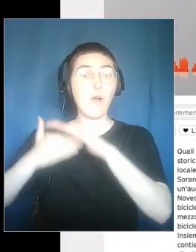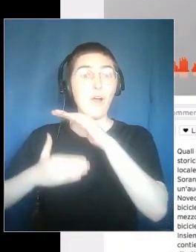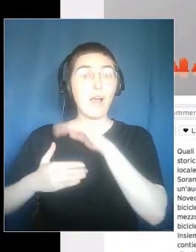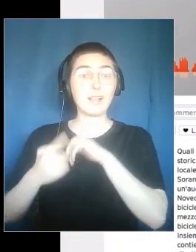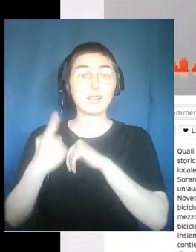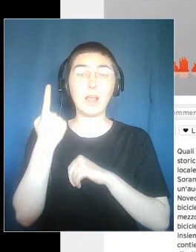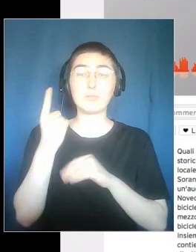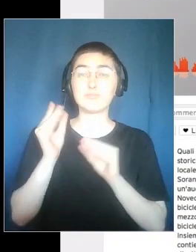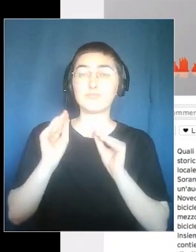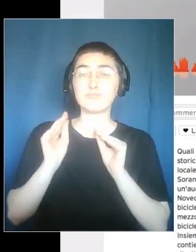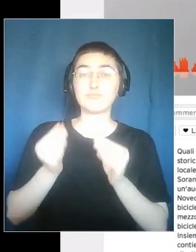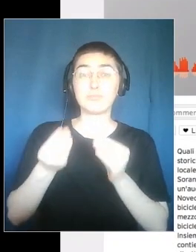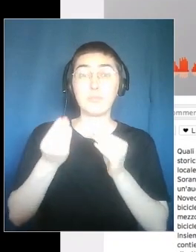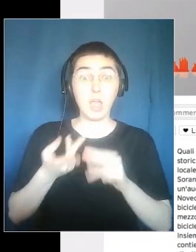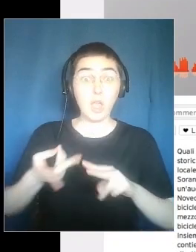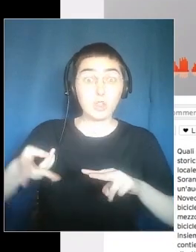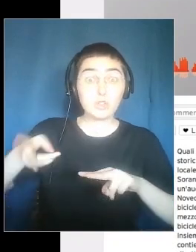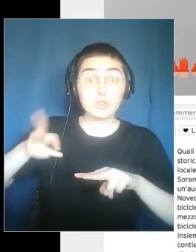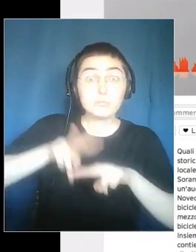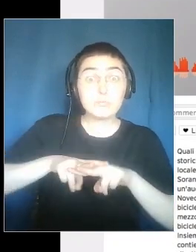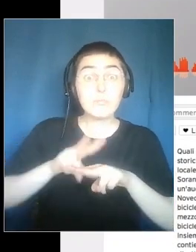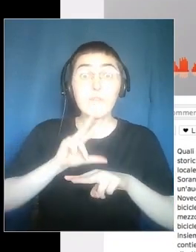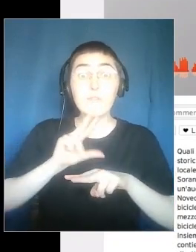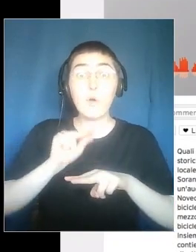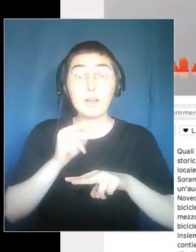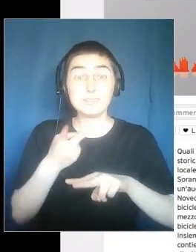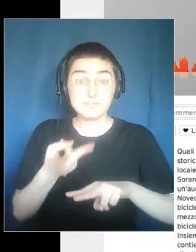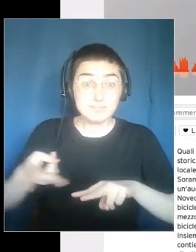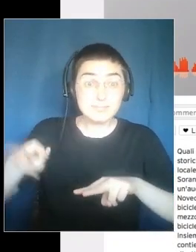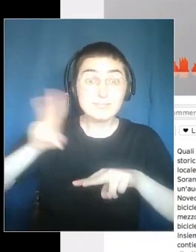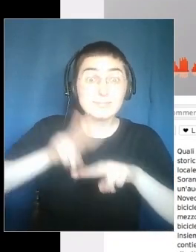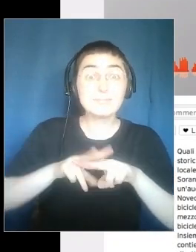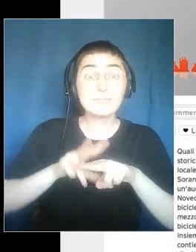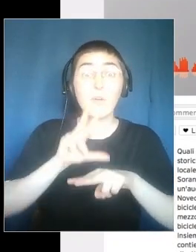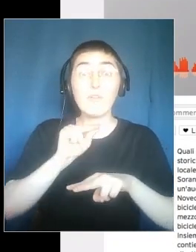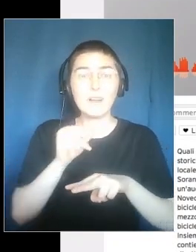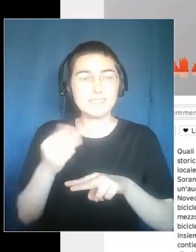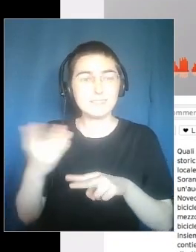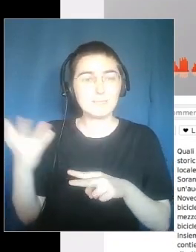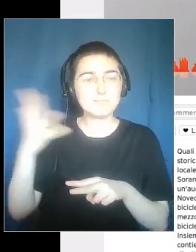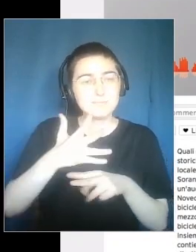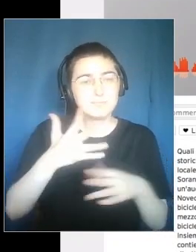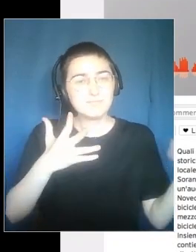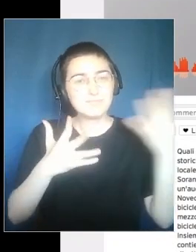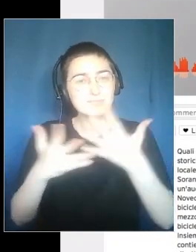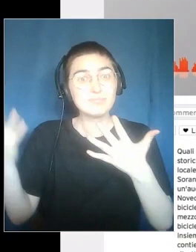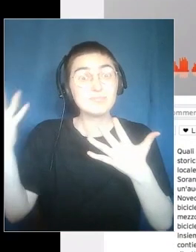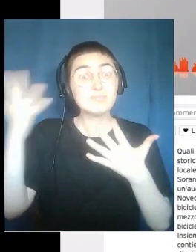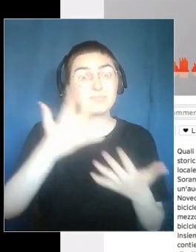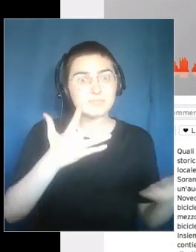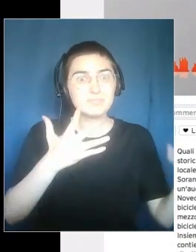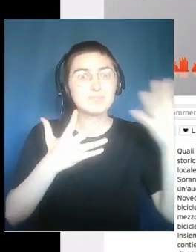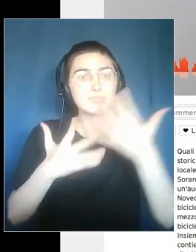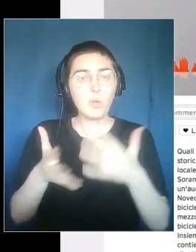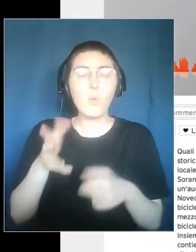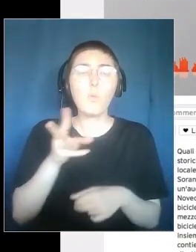Moleta. This is why